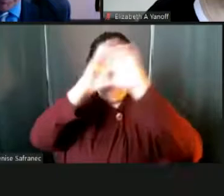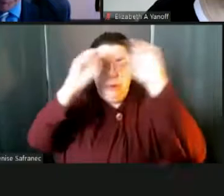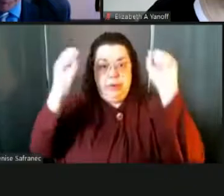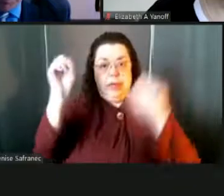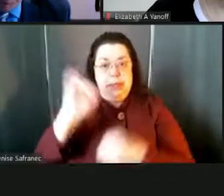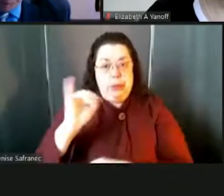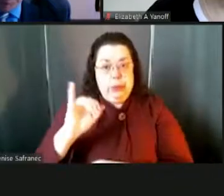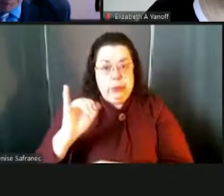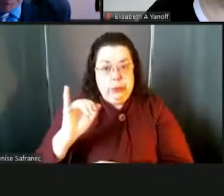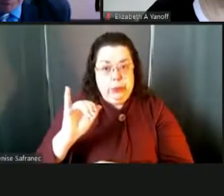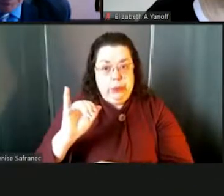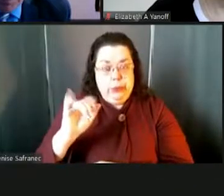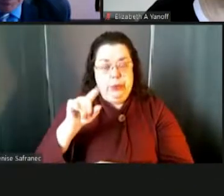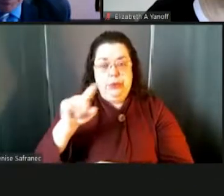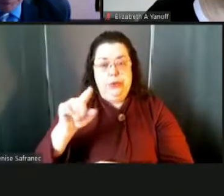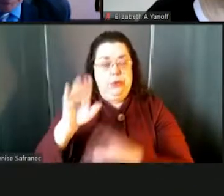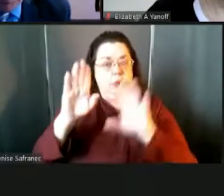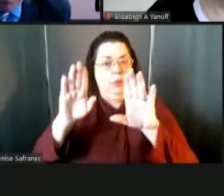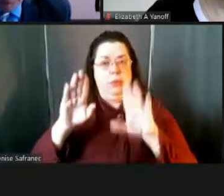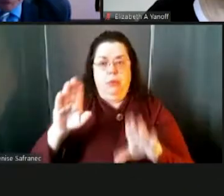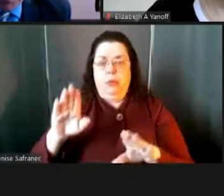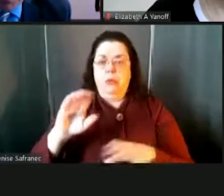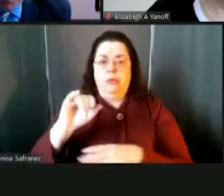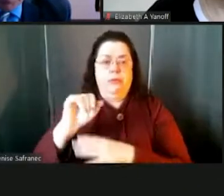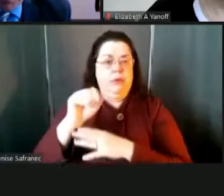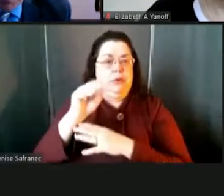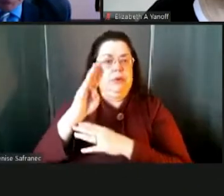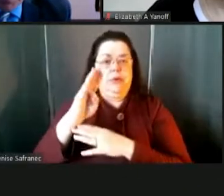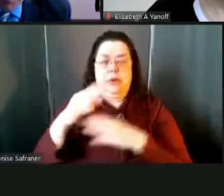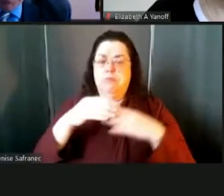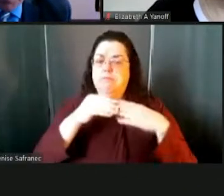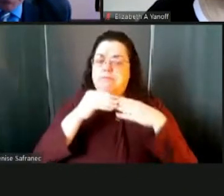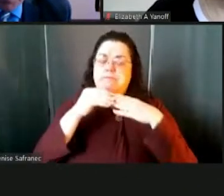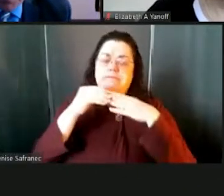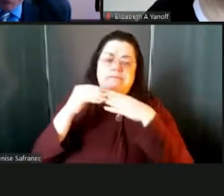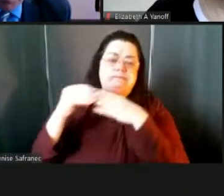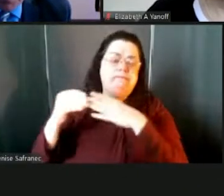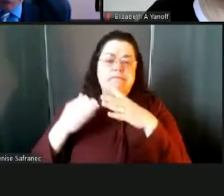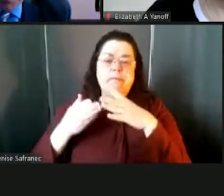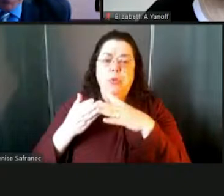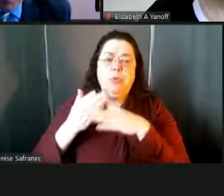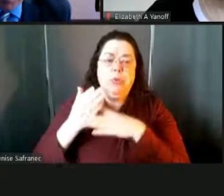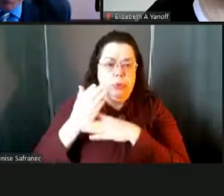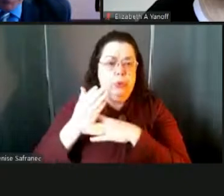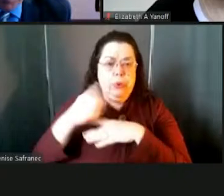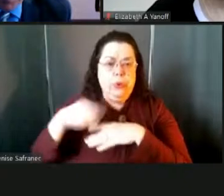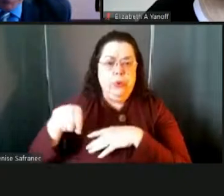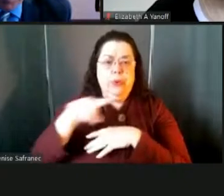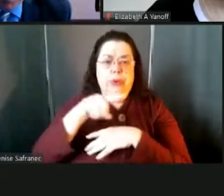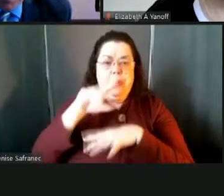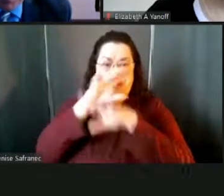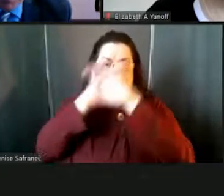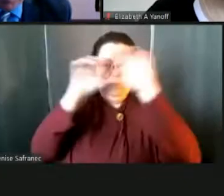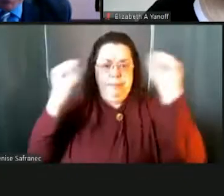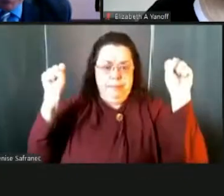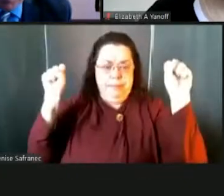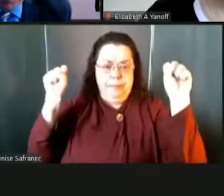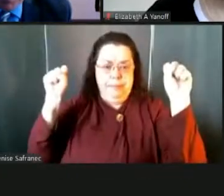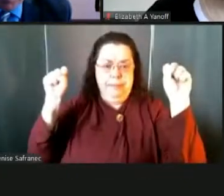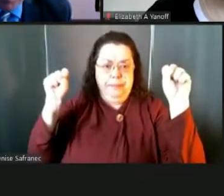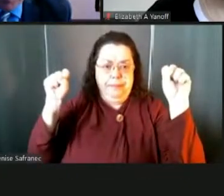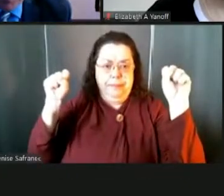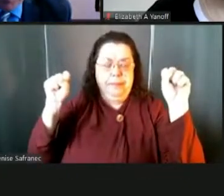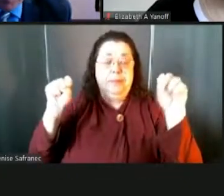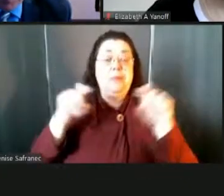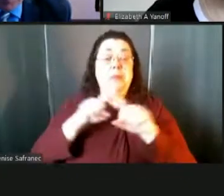least. She's done a great job guiding the districts through this pandemic. And she's right. You know, there are going to be